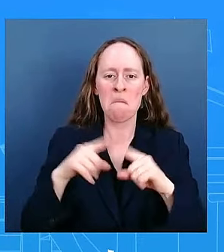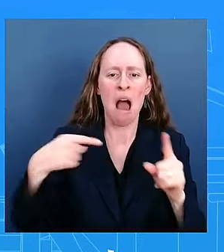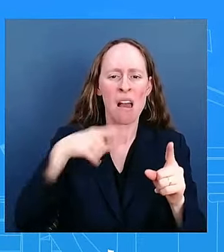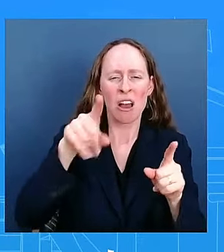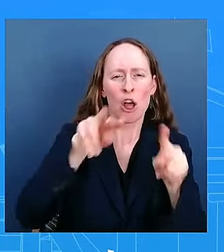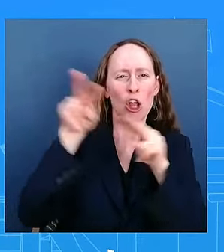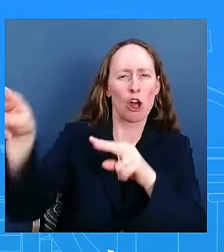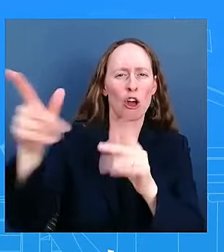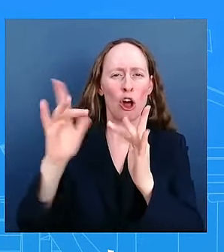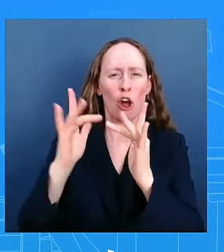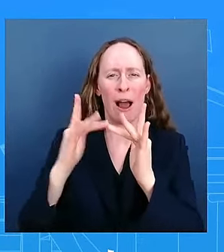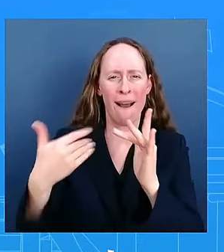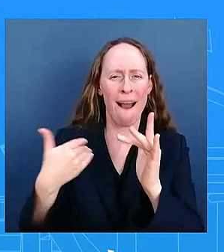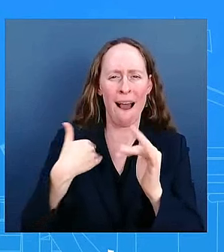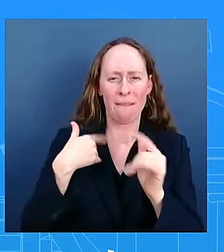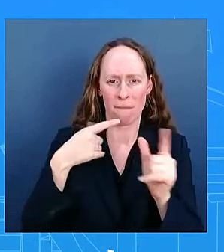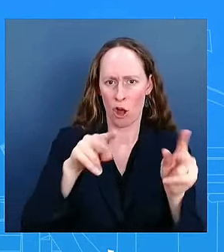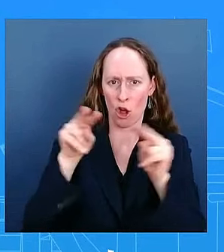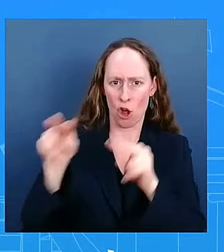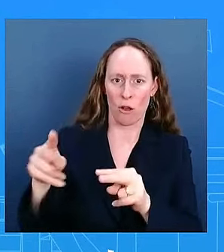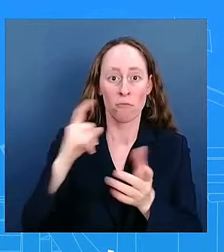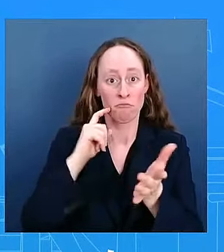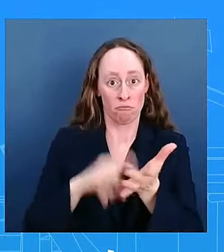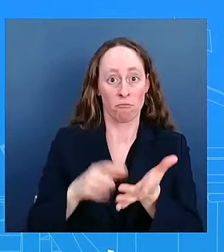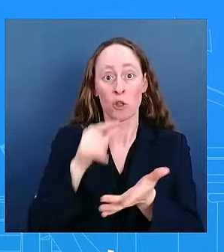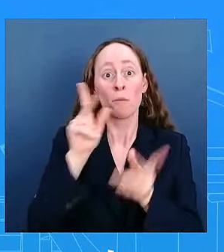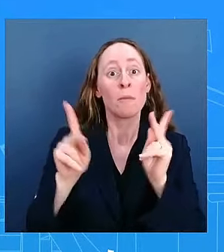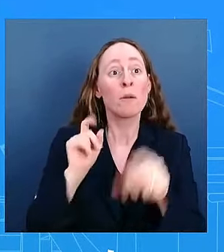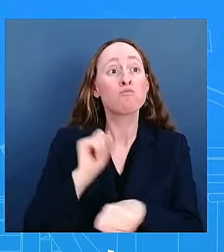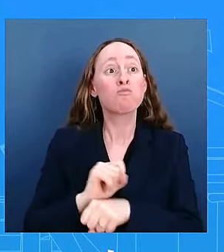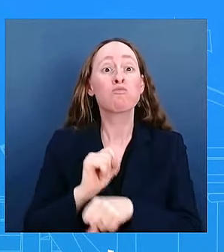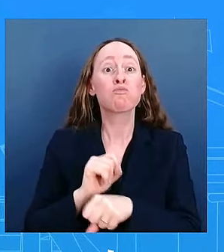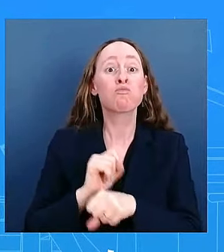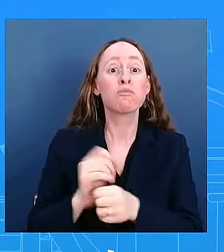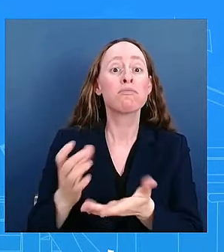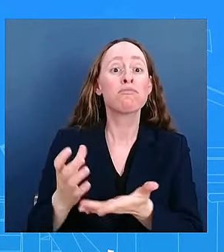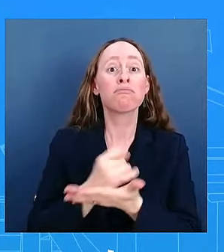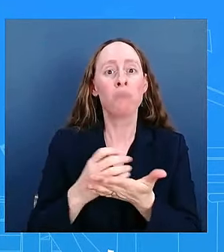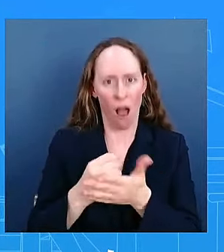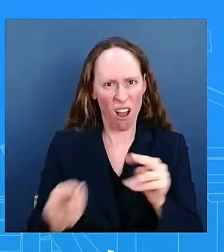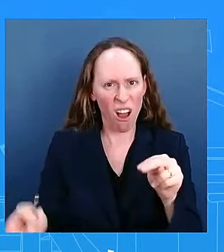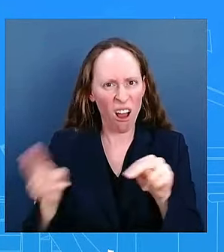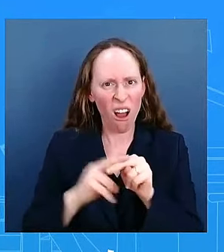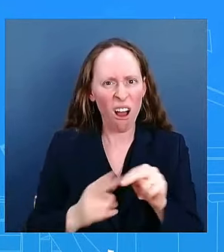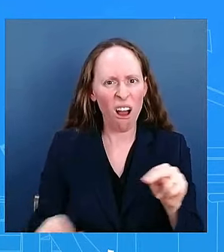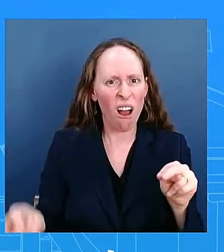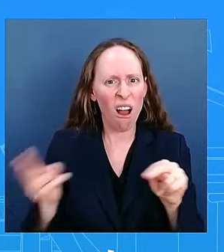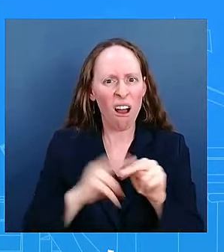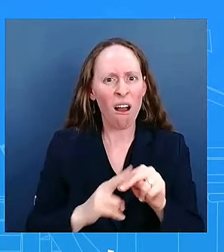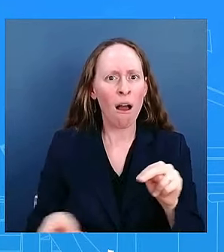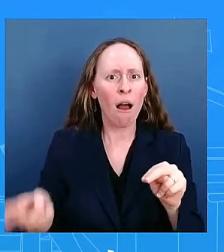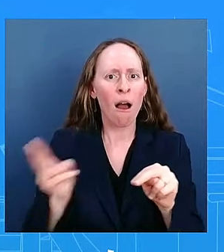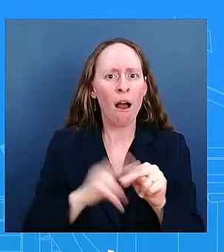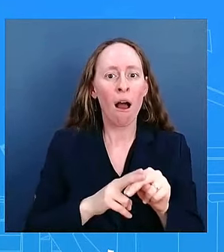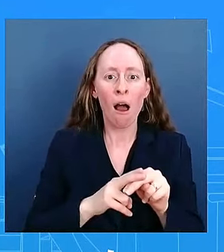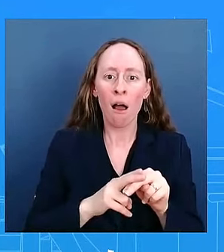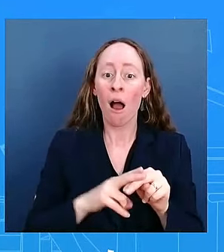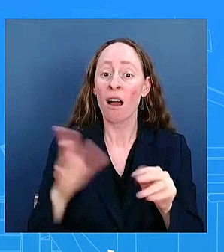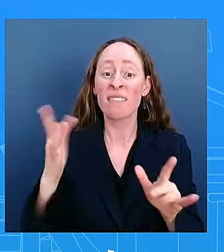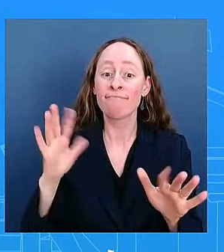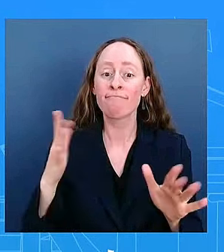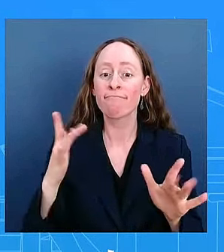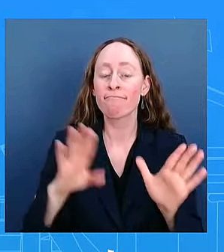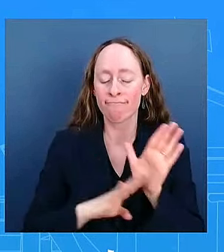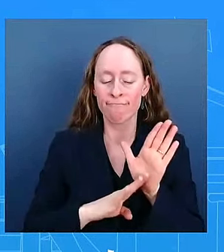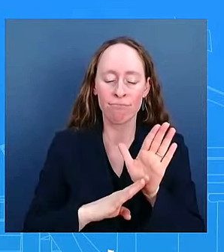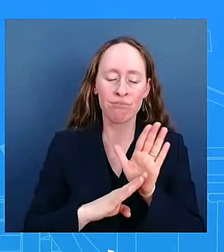that month now how the heck could wages be spiking i mean going way up it looks like a mountain peak how could wages be spiking in such a lousy